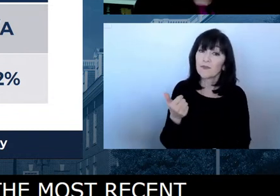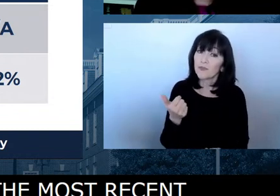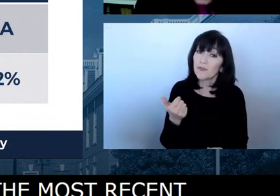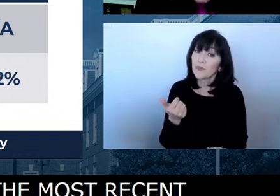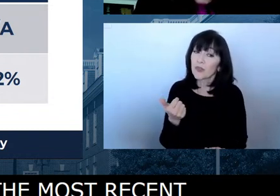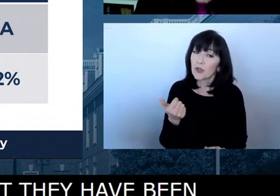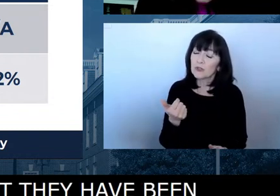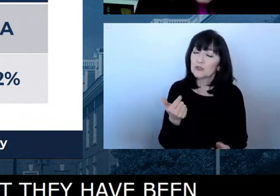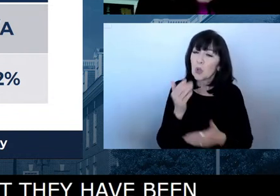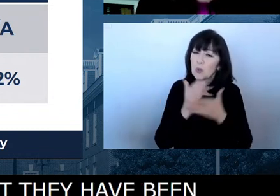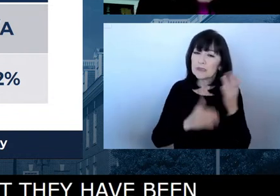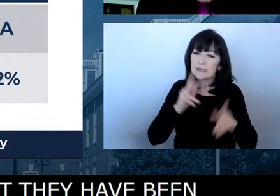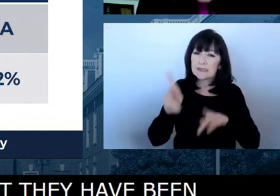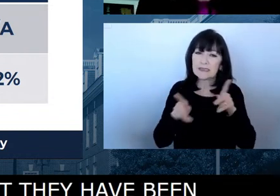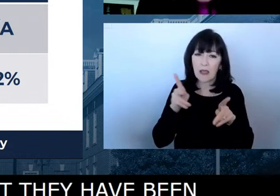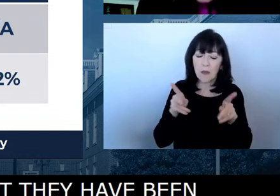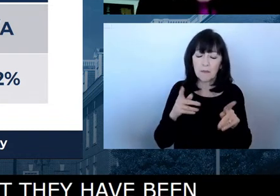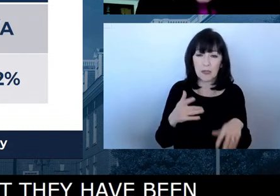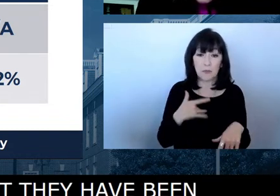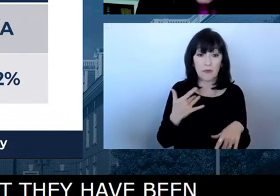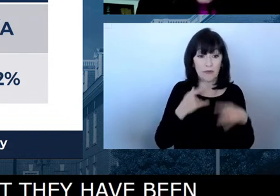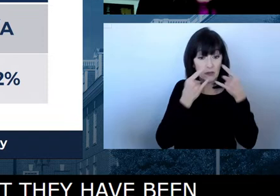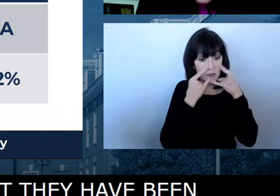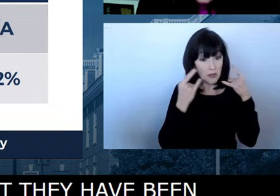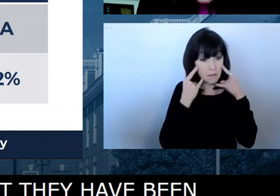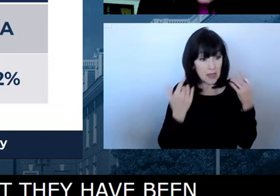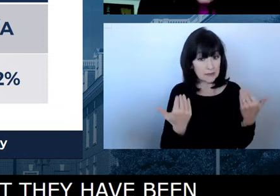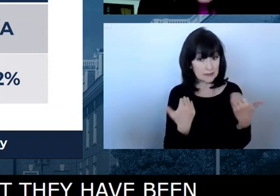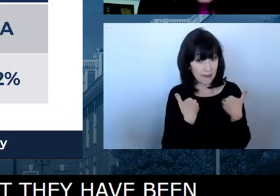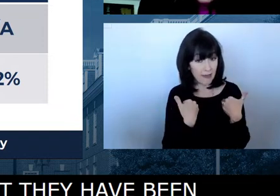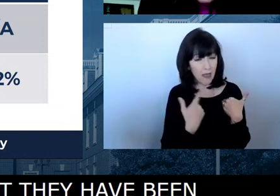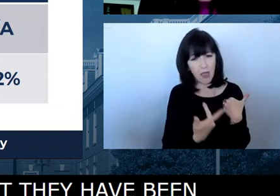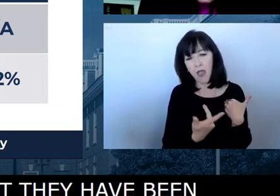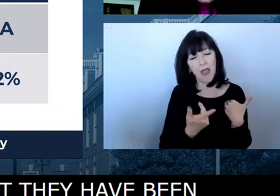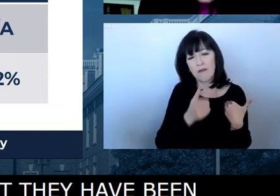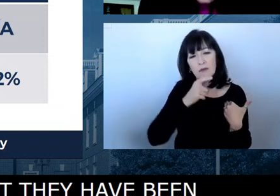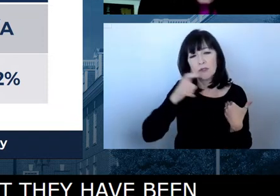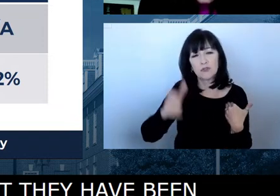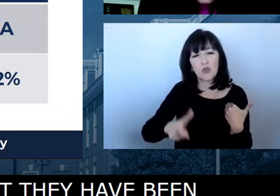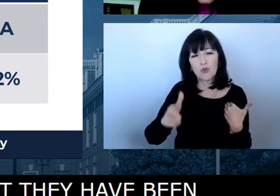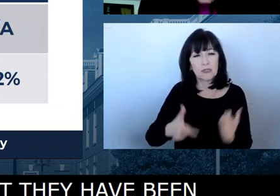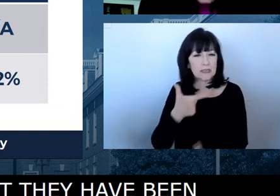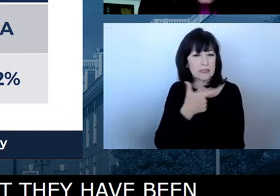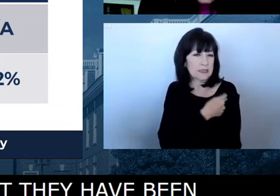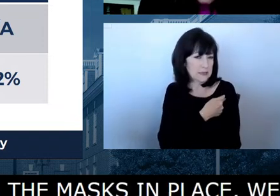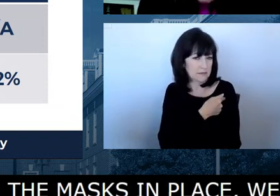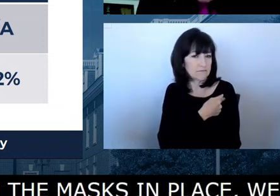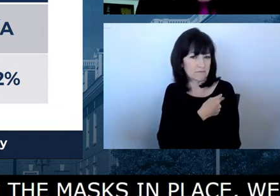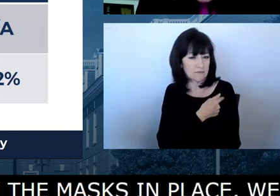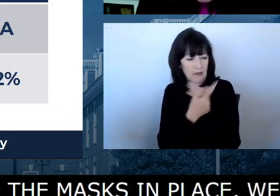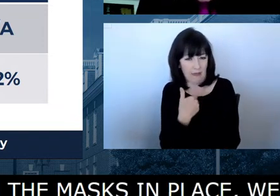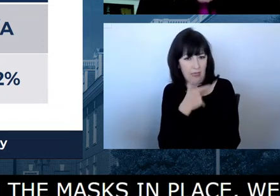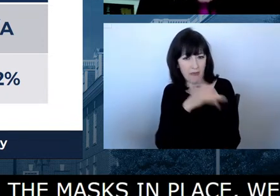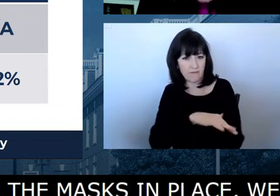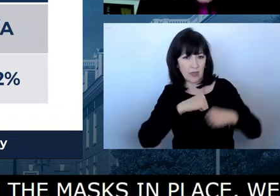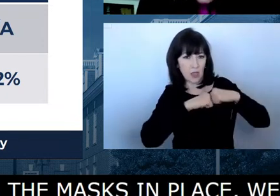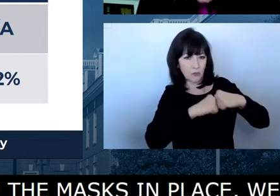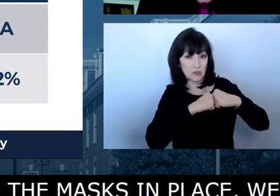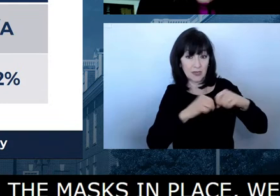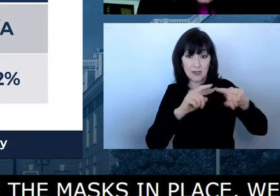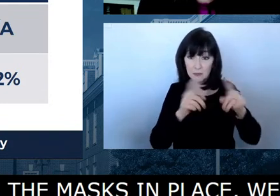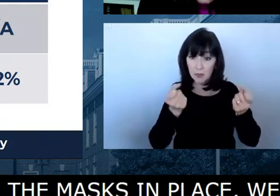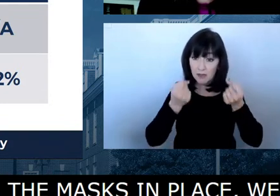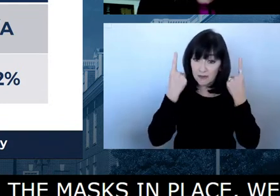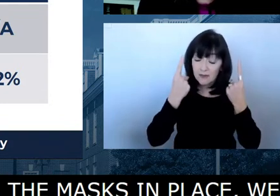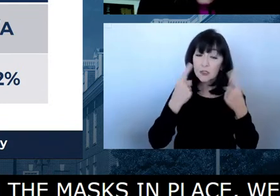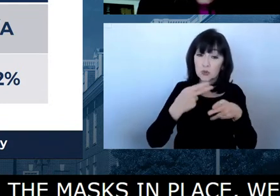as critical. mean, we would argue it's very critical. But, you know, again, we can understand why maybe people say, eh, I don't need to vaccinate right now. But the vaccines